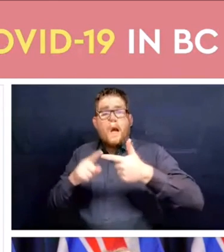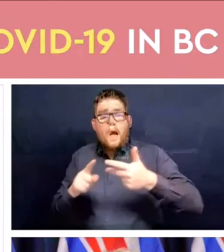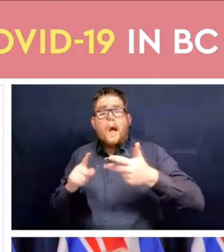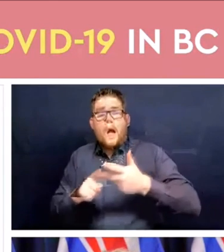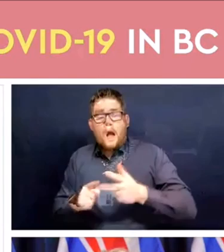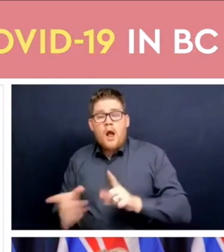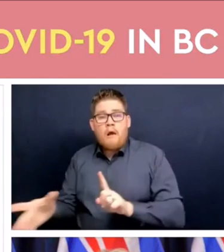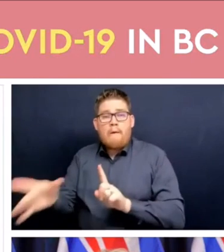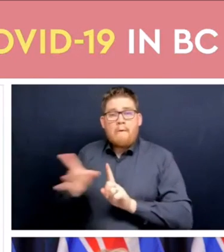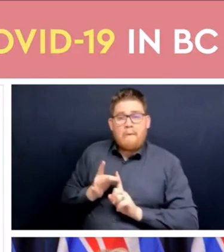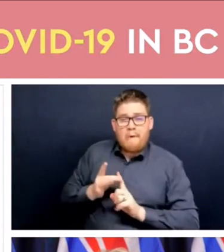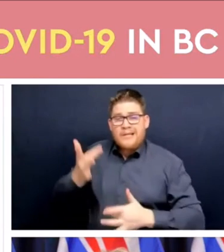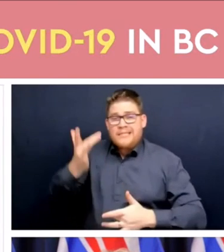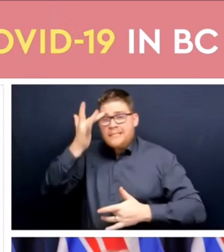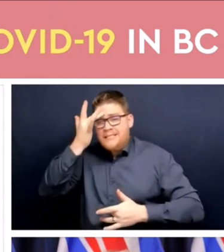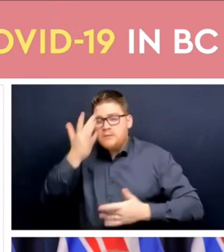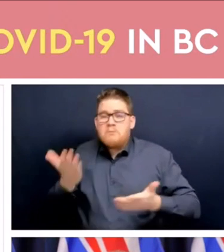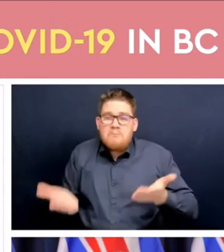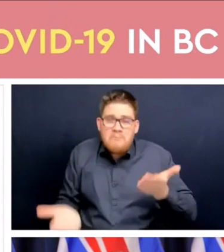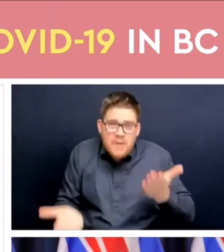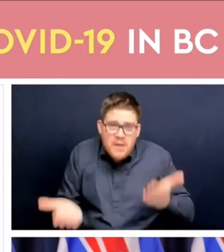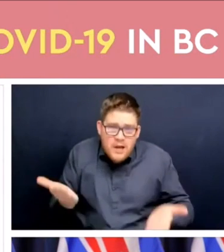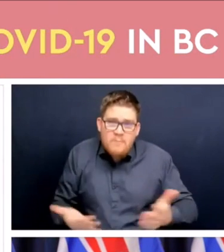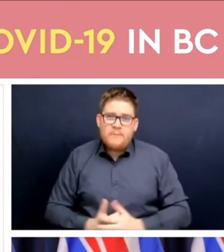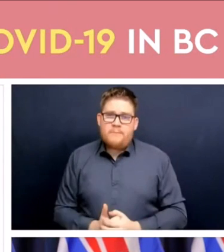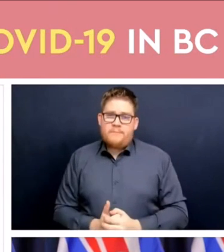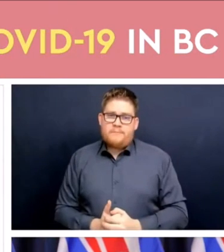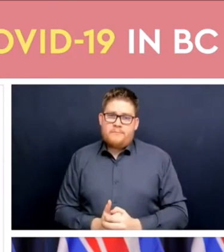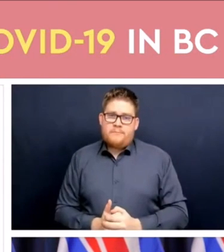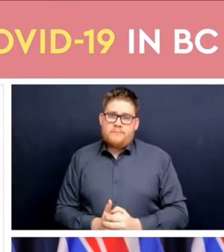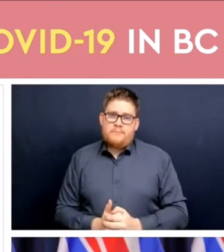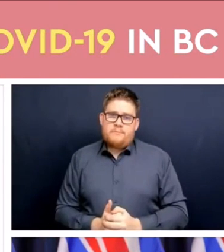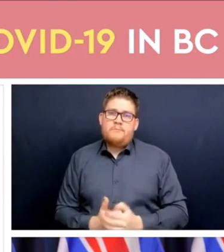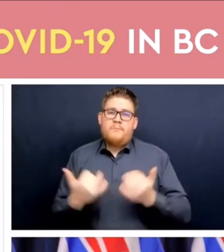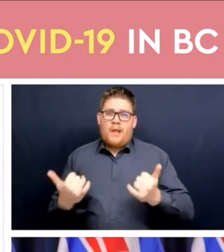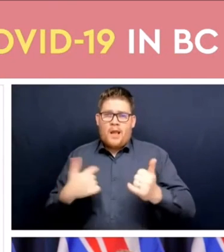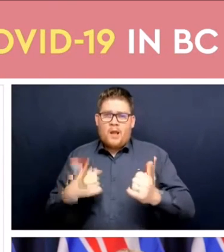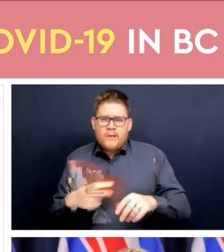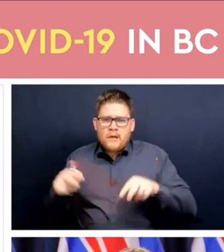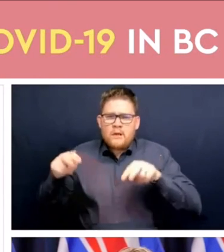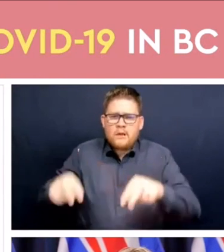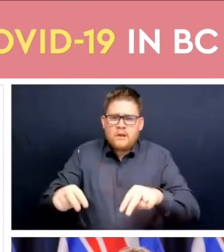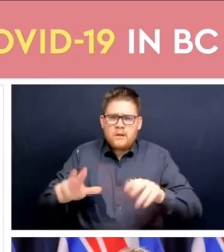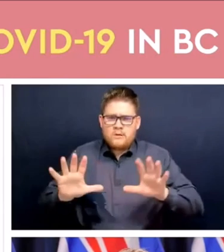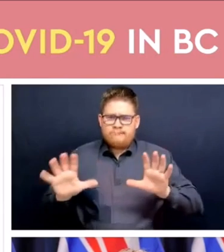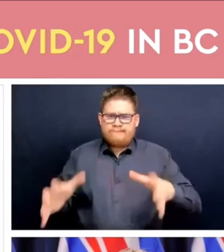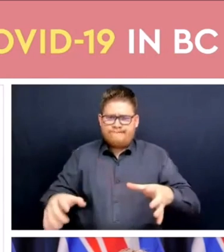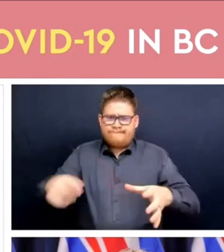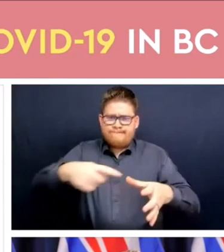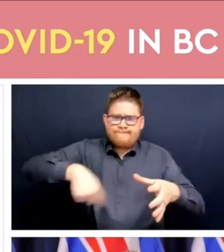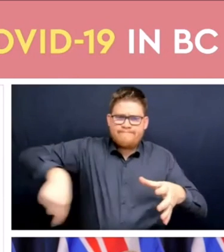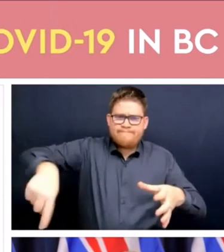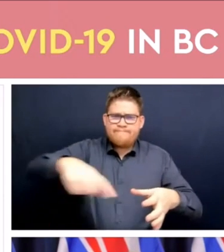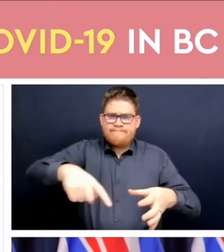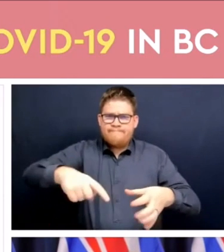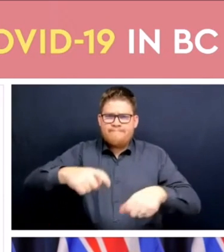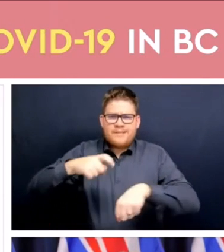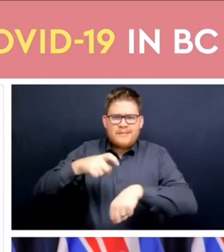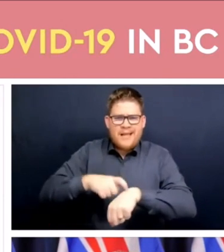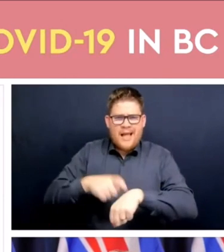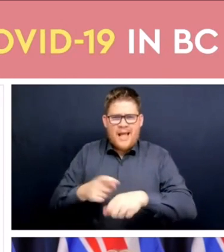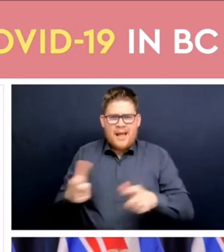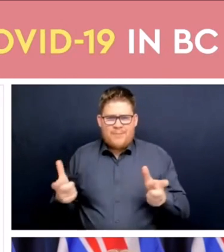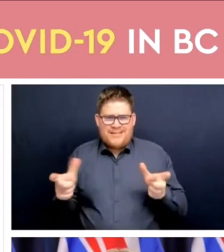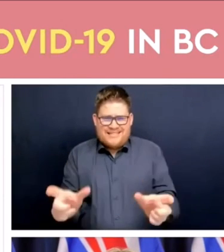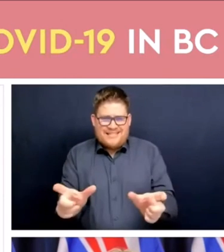balance of our population health that the restrictions that we have in place have caused and we need to be ready to respond